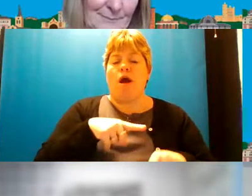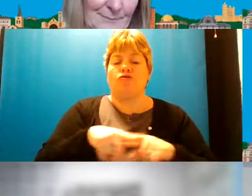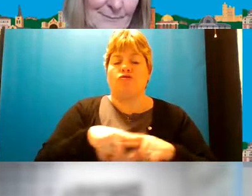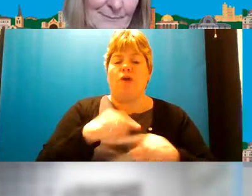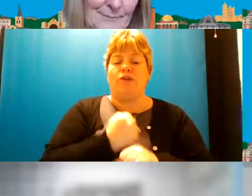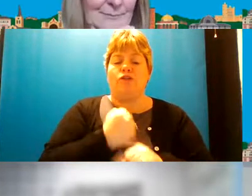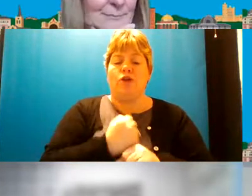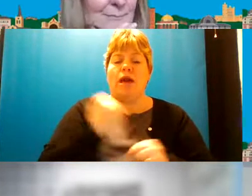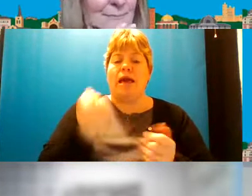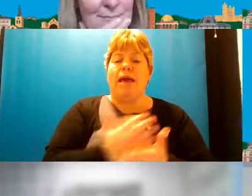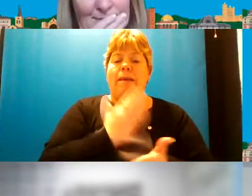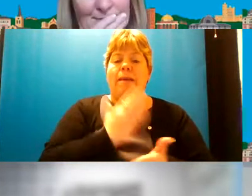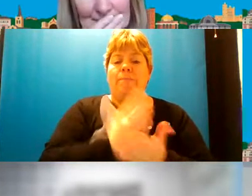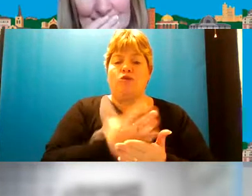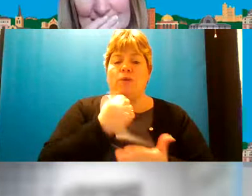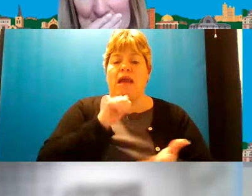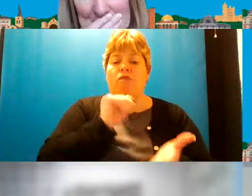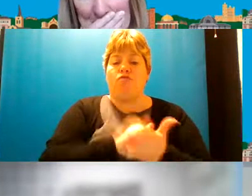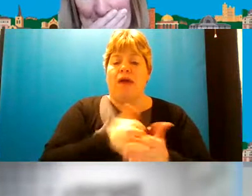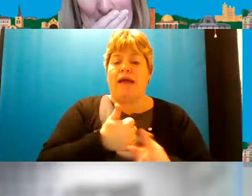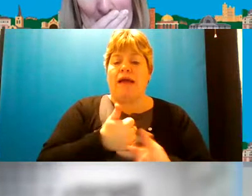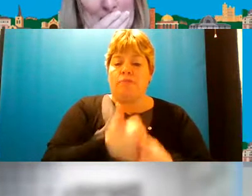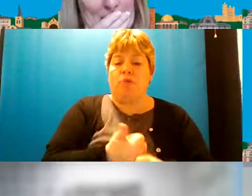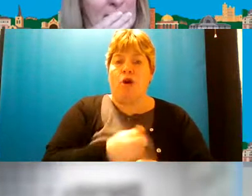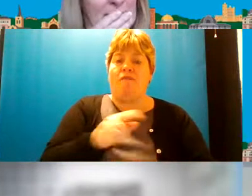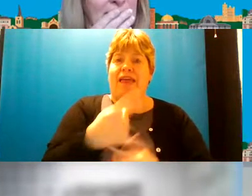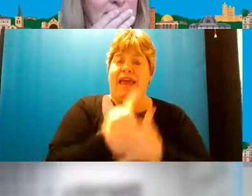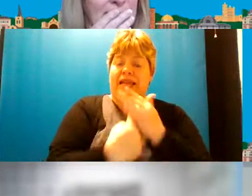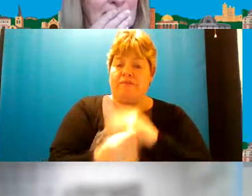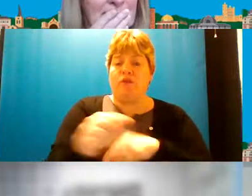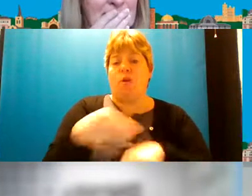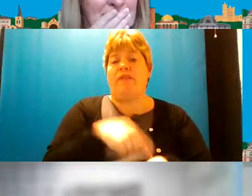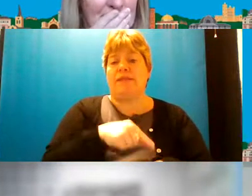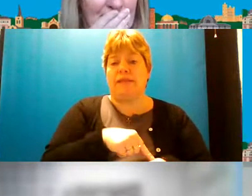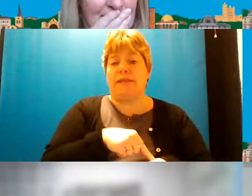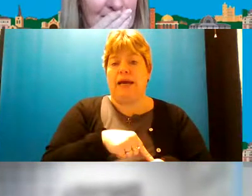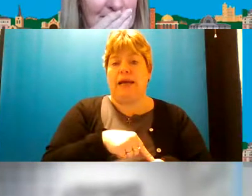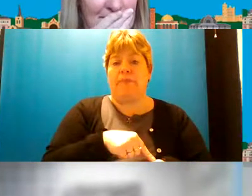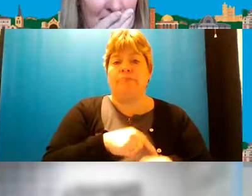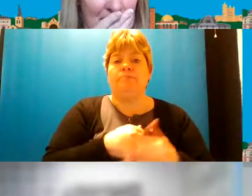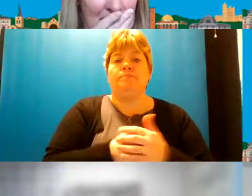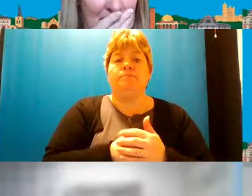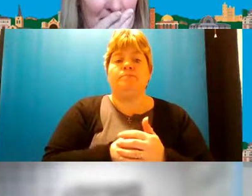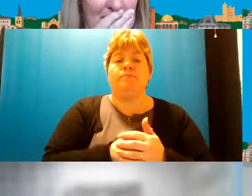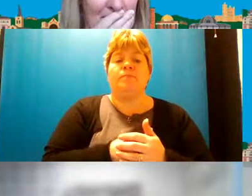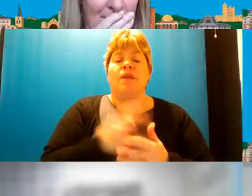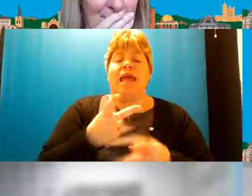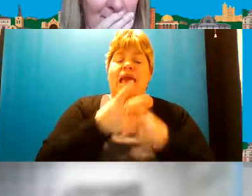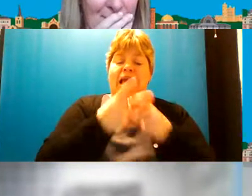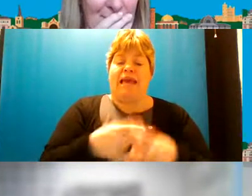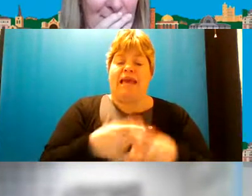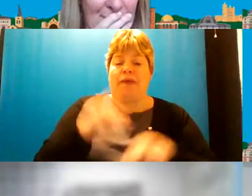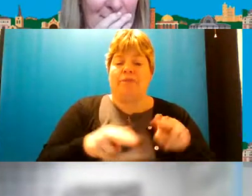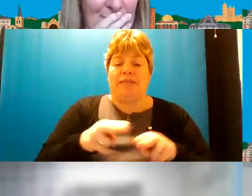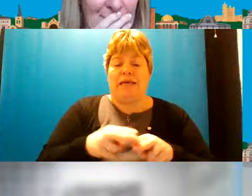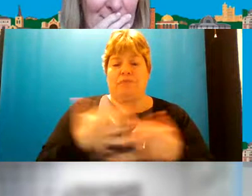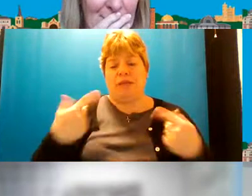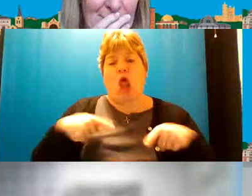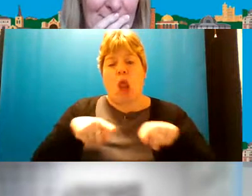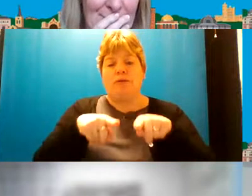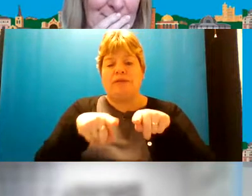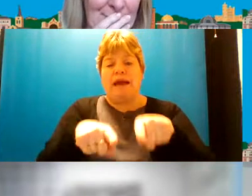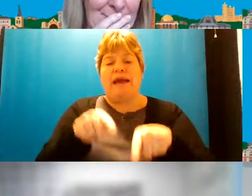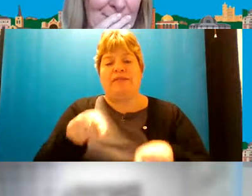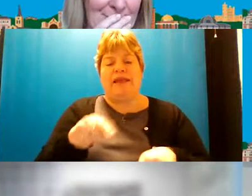is make sure that we get the right support offer for that individual at that time obviously the carer's assessment is alongside that we need to make sure